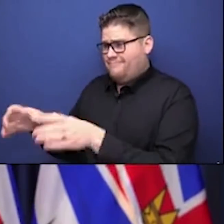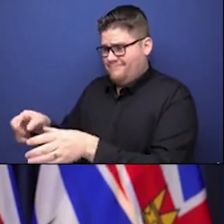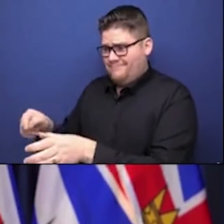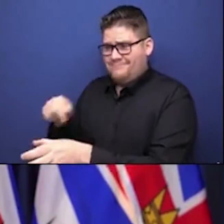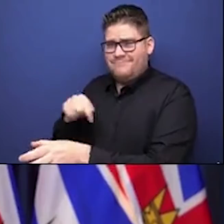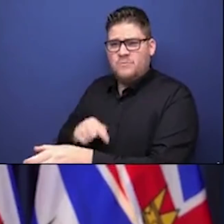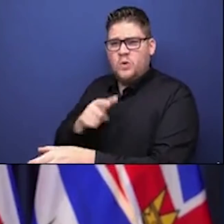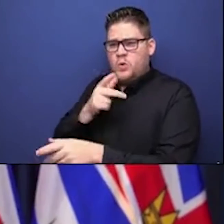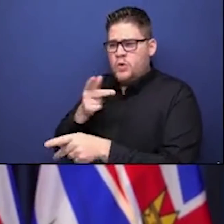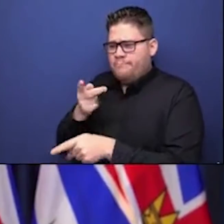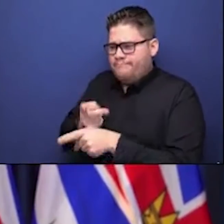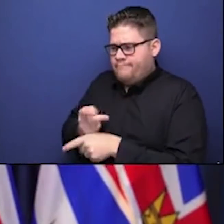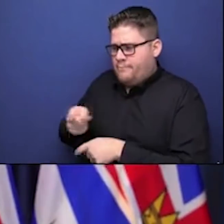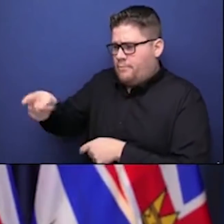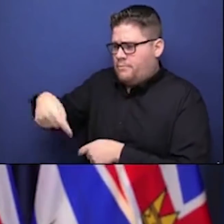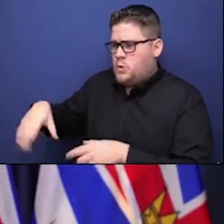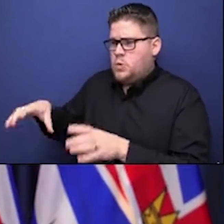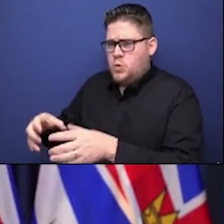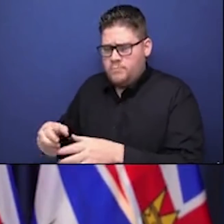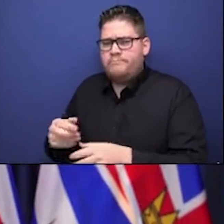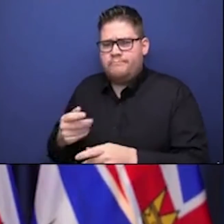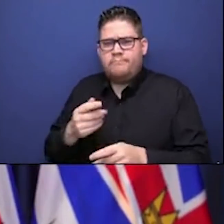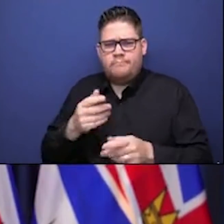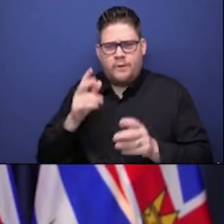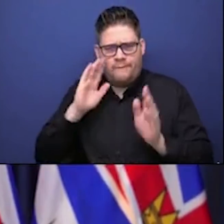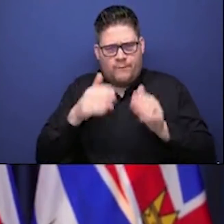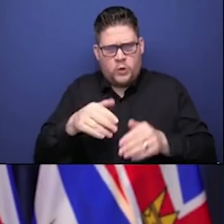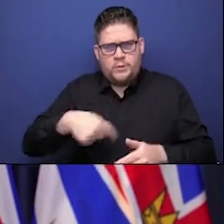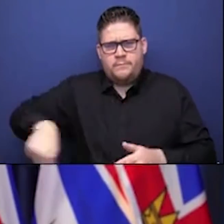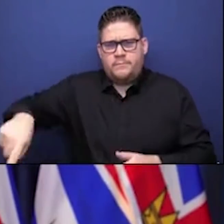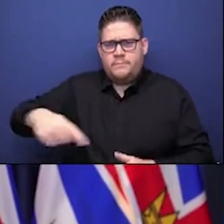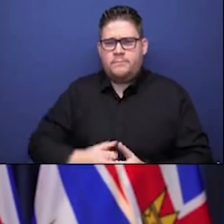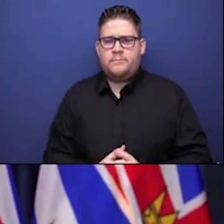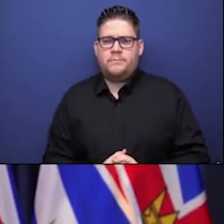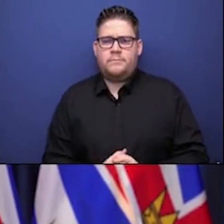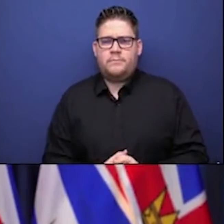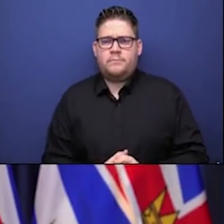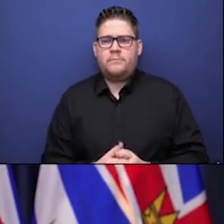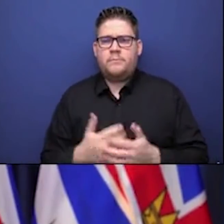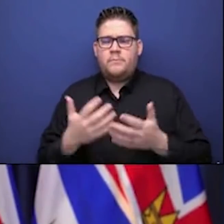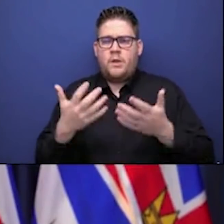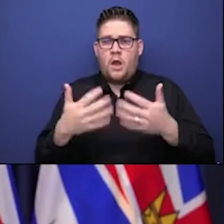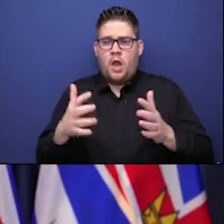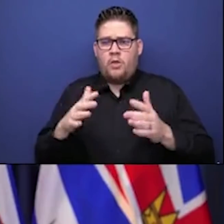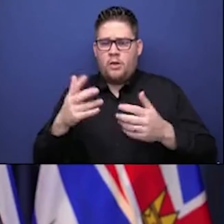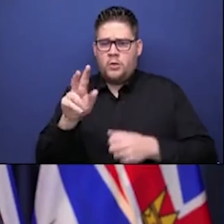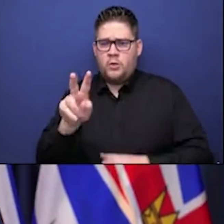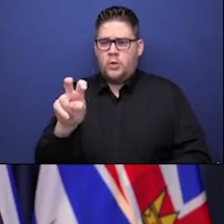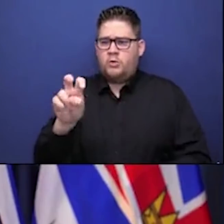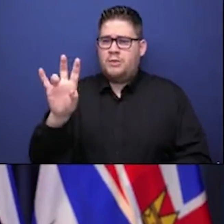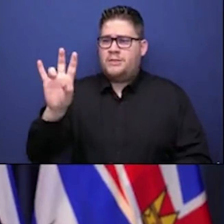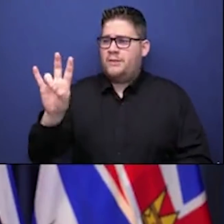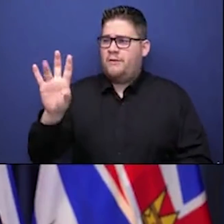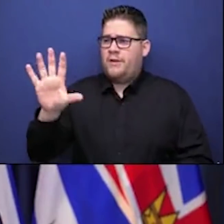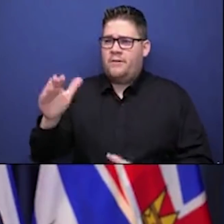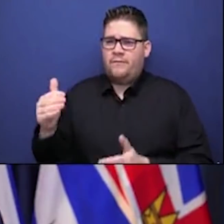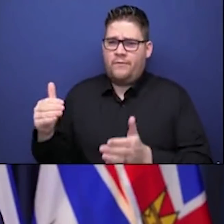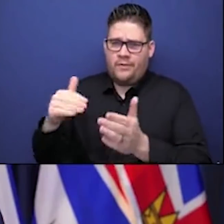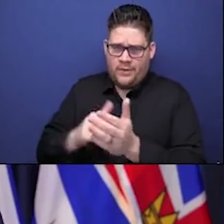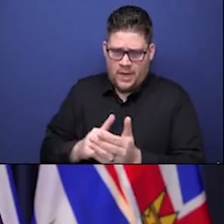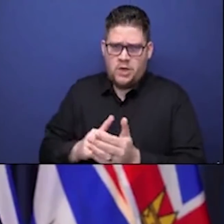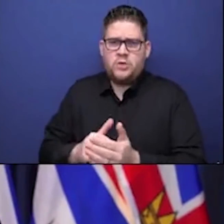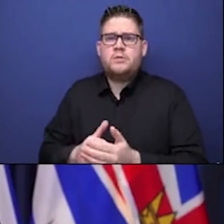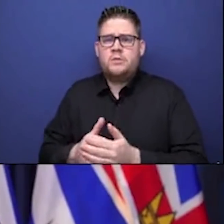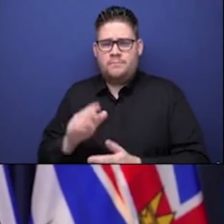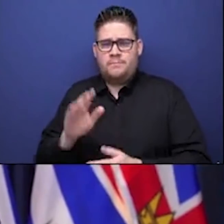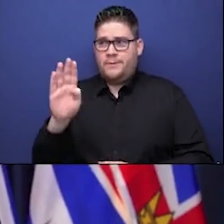275,000 people vaccinated here in British Columbia, focusing on long-term care residents and staff,